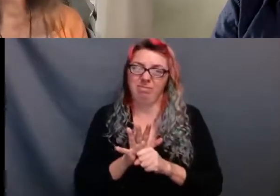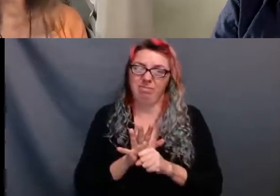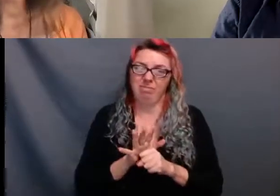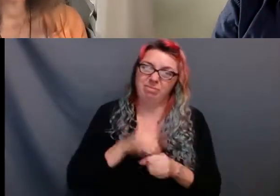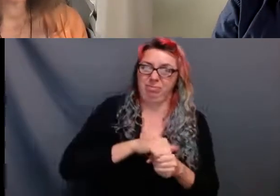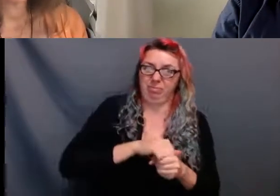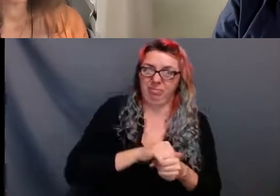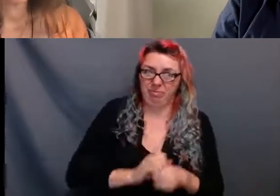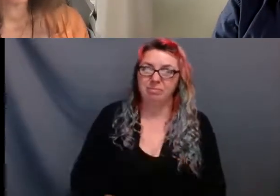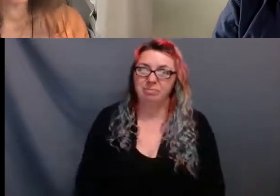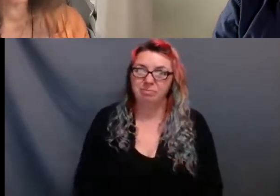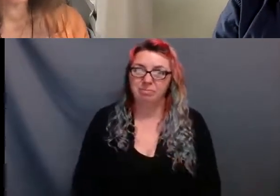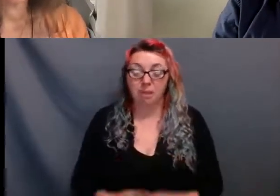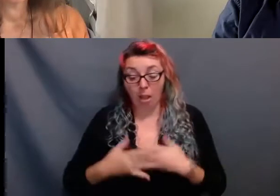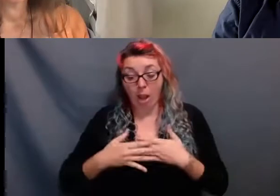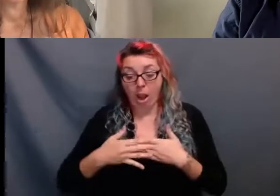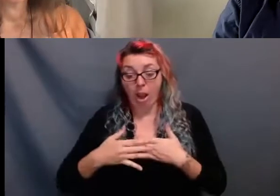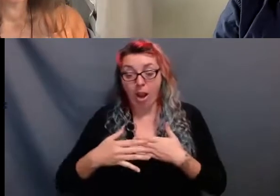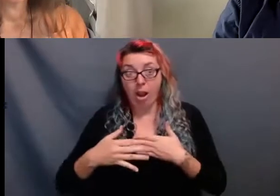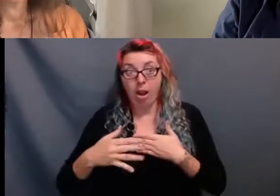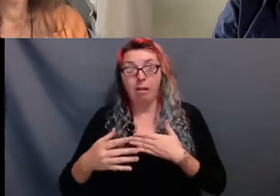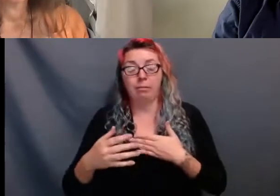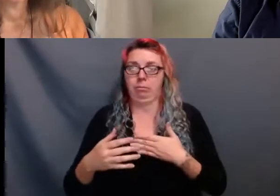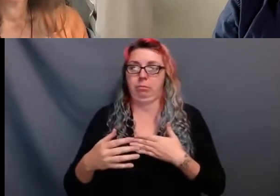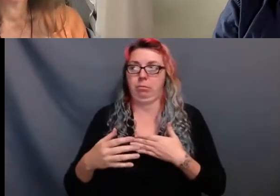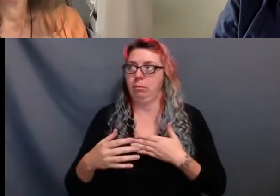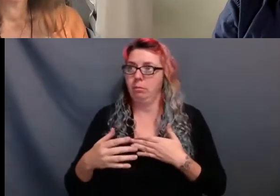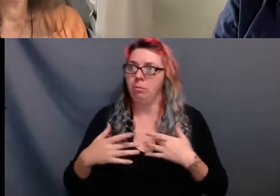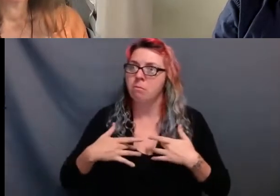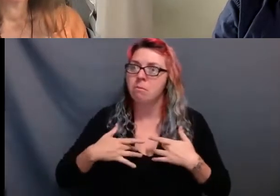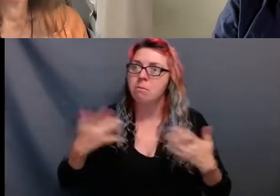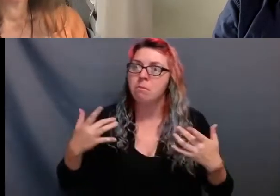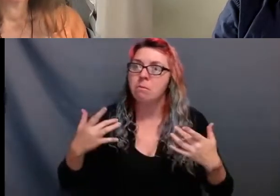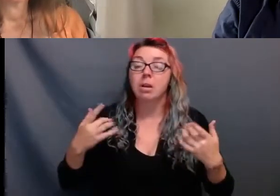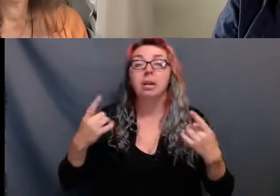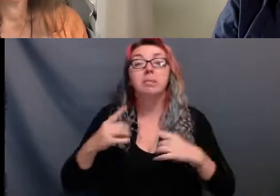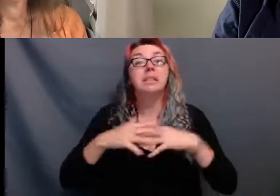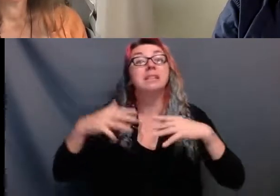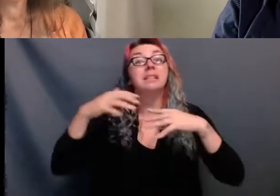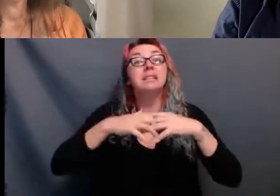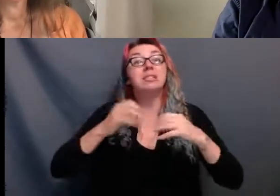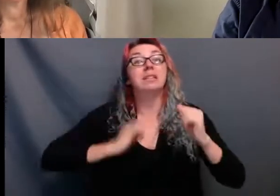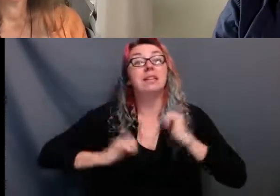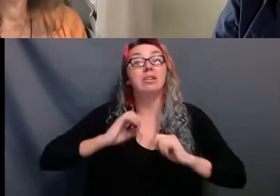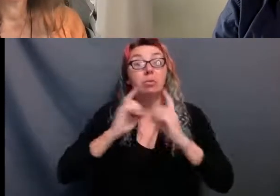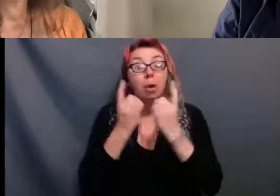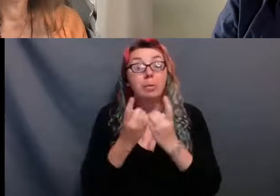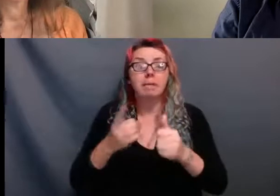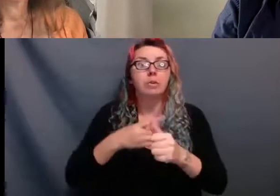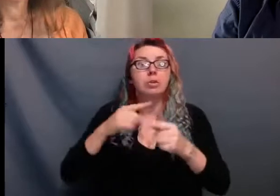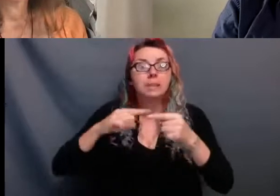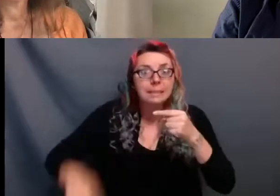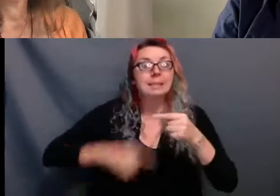and filled with dread and disbelief as the previous two years of work building the new Indigenous theatre department and launching our first season came